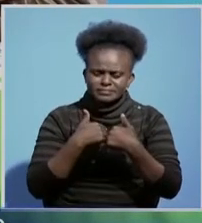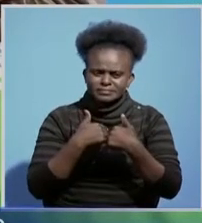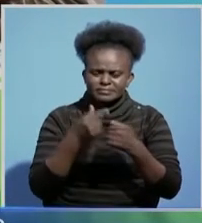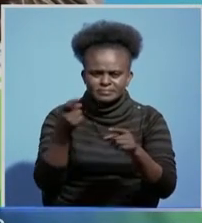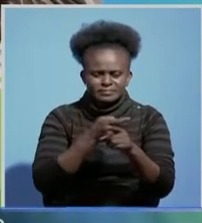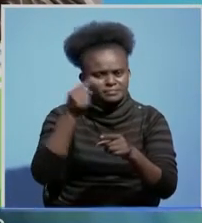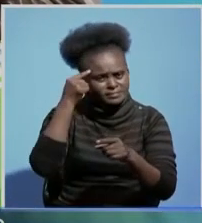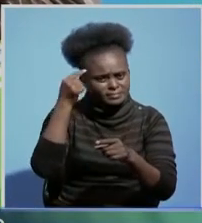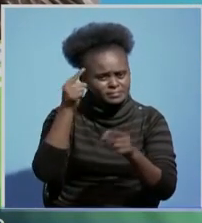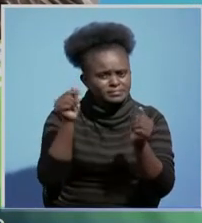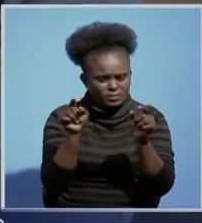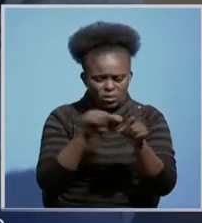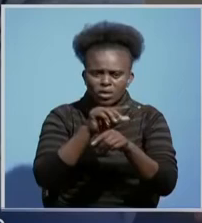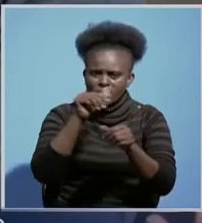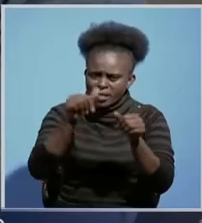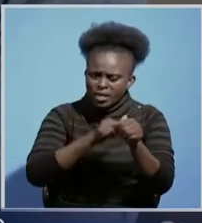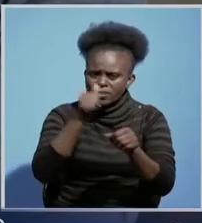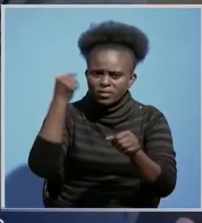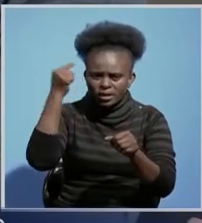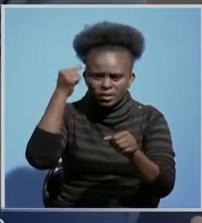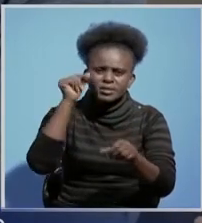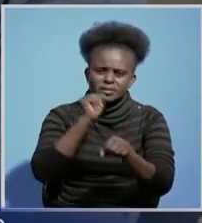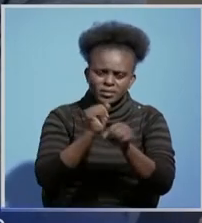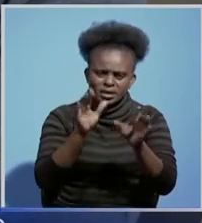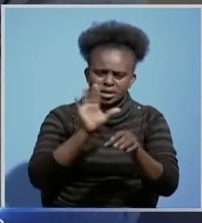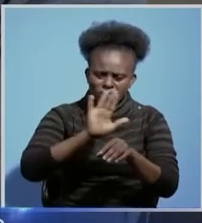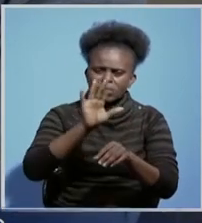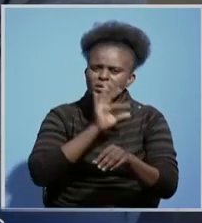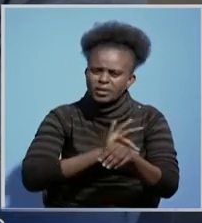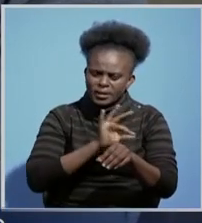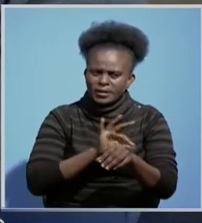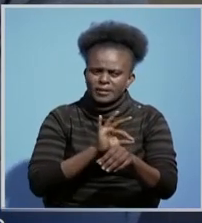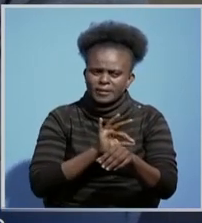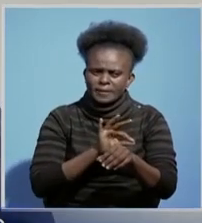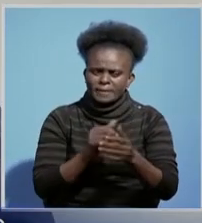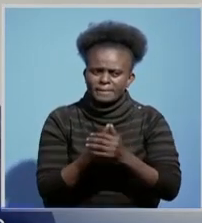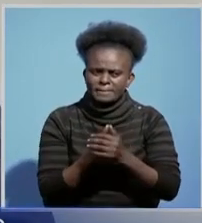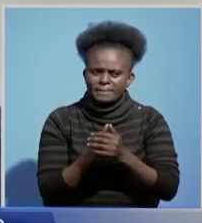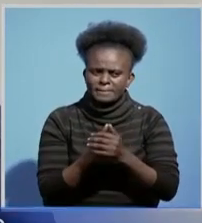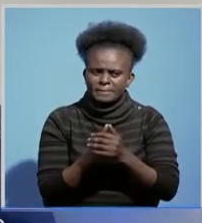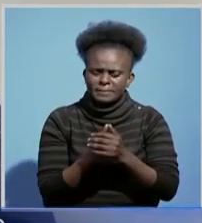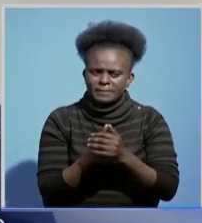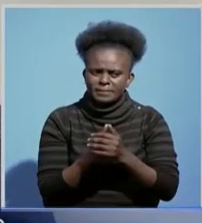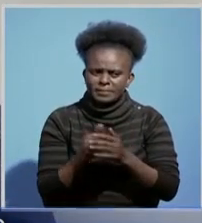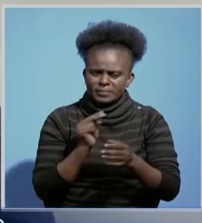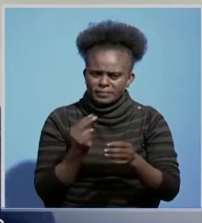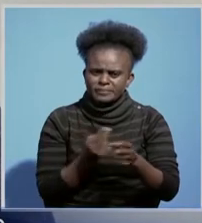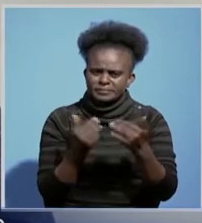and every civil servant gets their salary timelously. Do we also